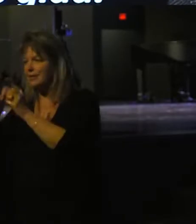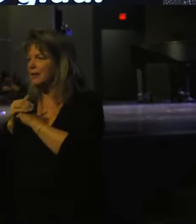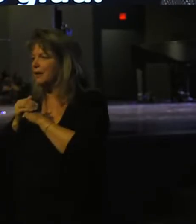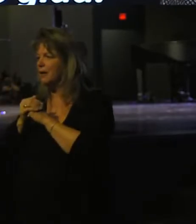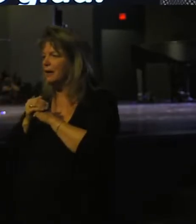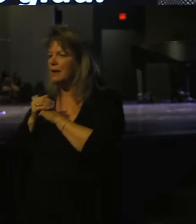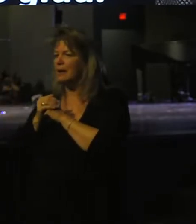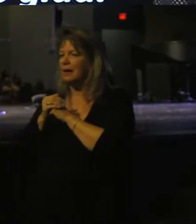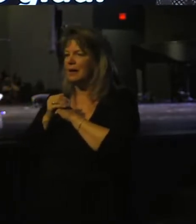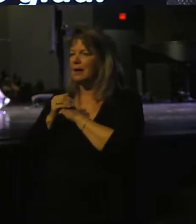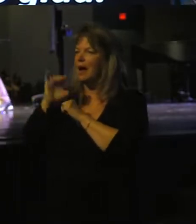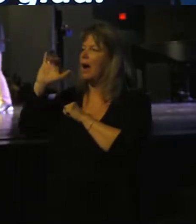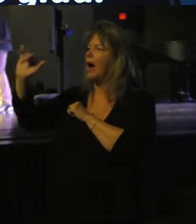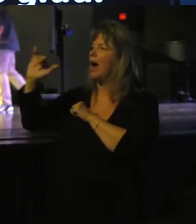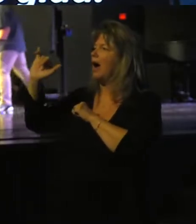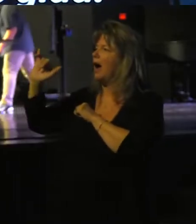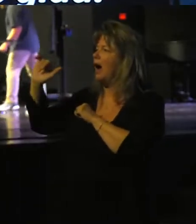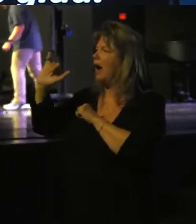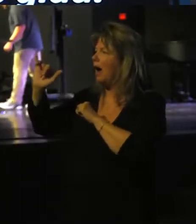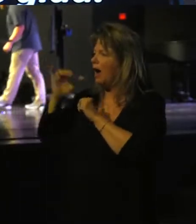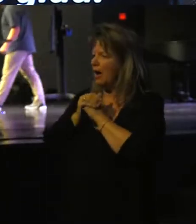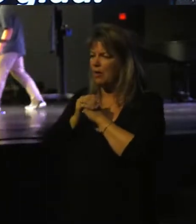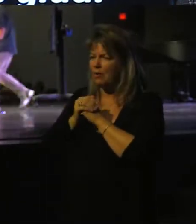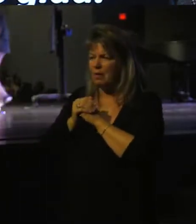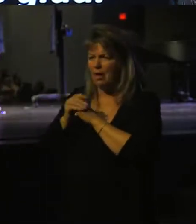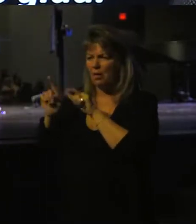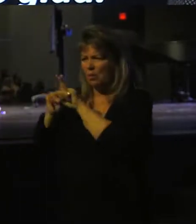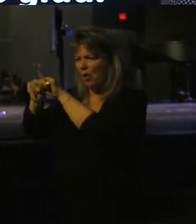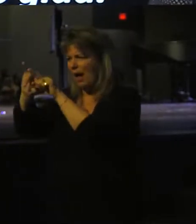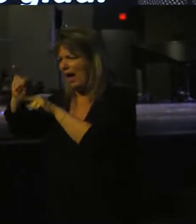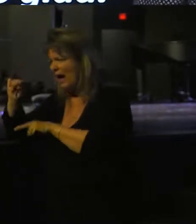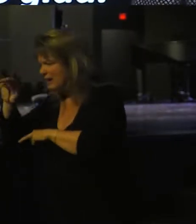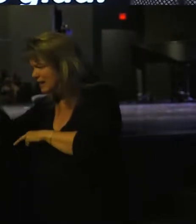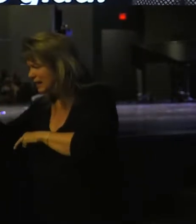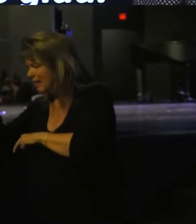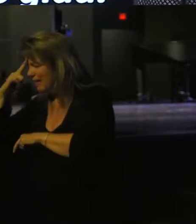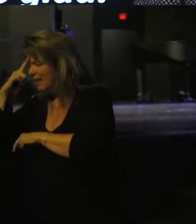And his whole attitude changed. I can imagine him walking with Isaac and thinking,